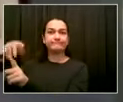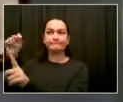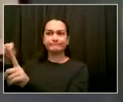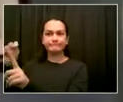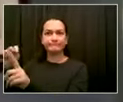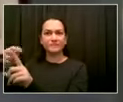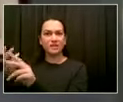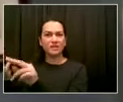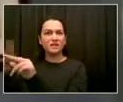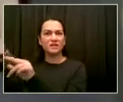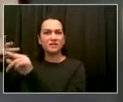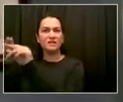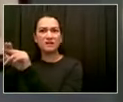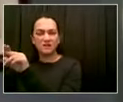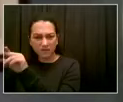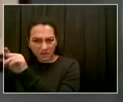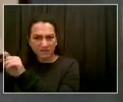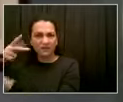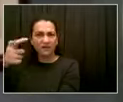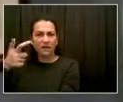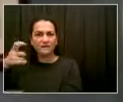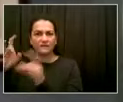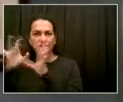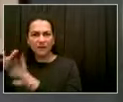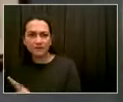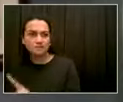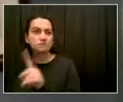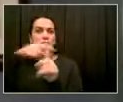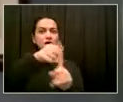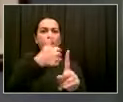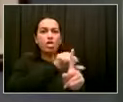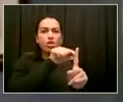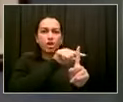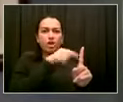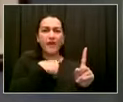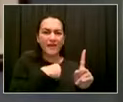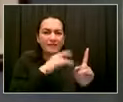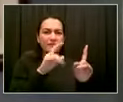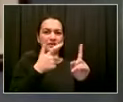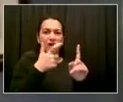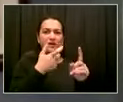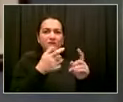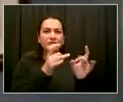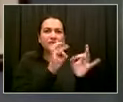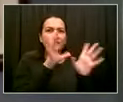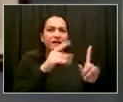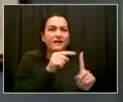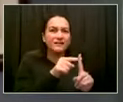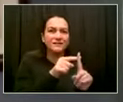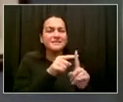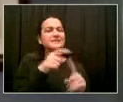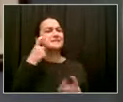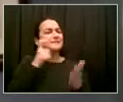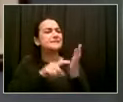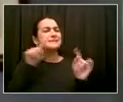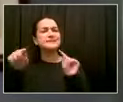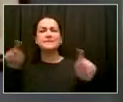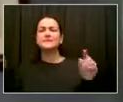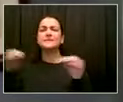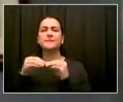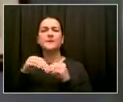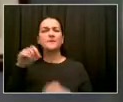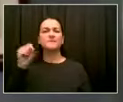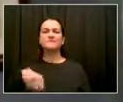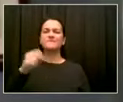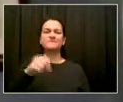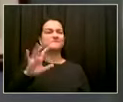program with two trusted partners, the King of Kings Foundation with Lance and Todd Furtado, and 100 Suits for